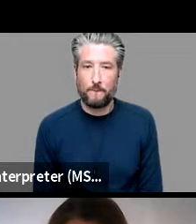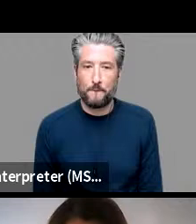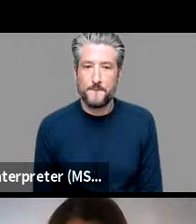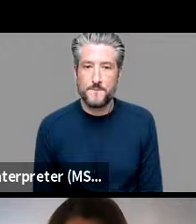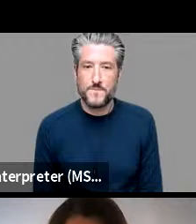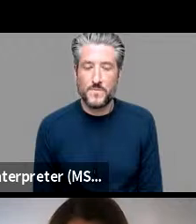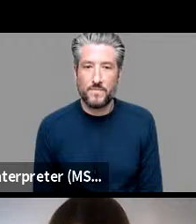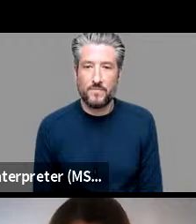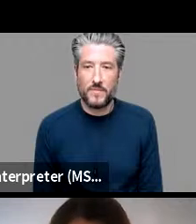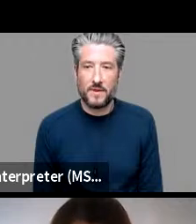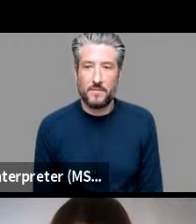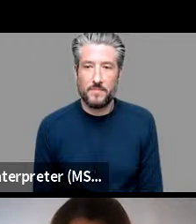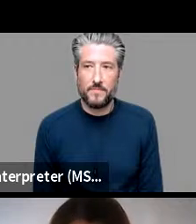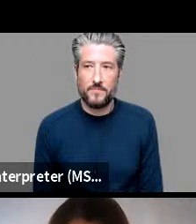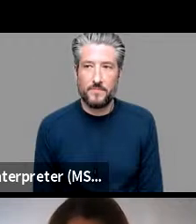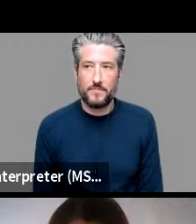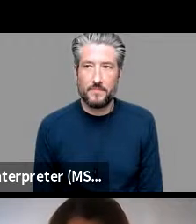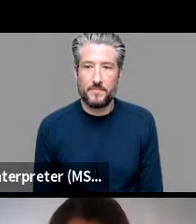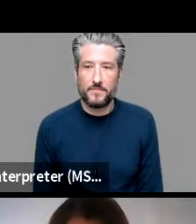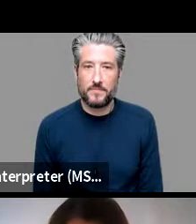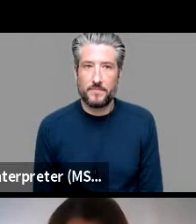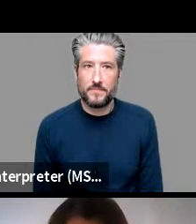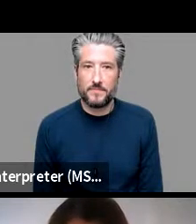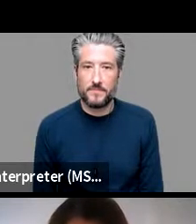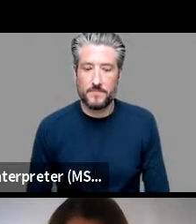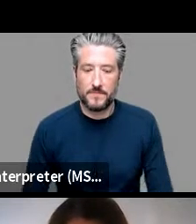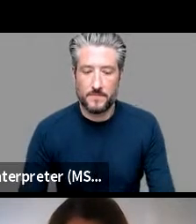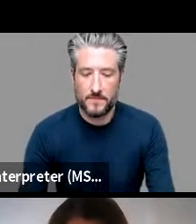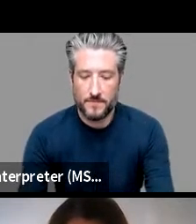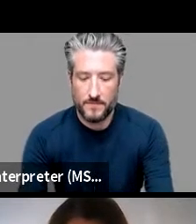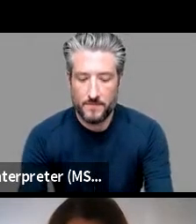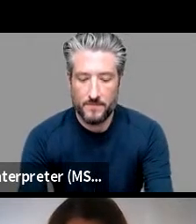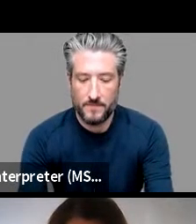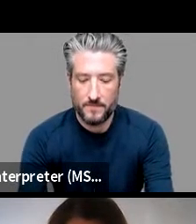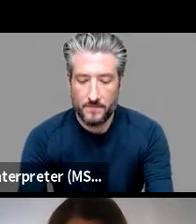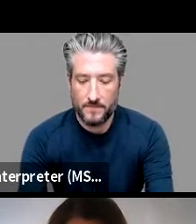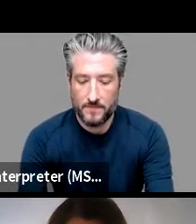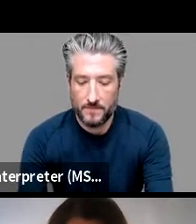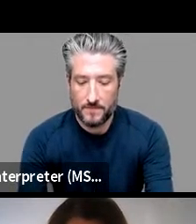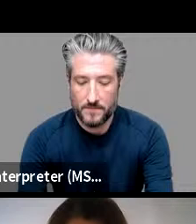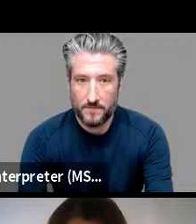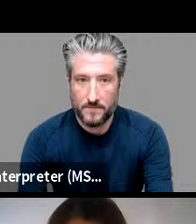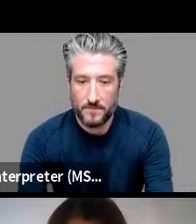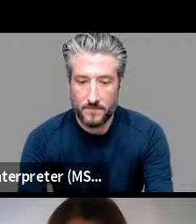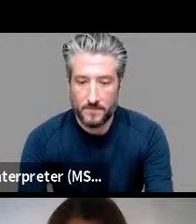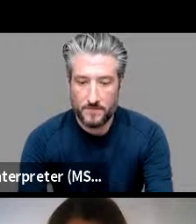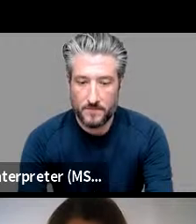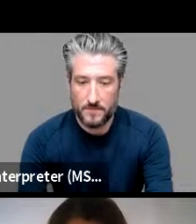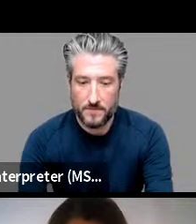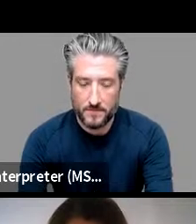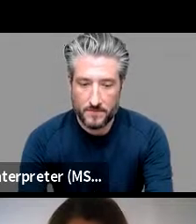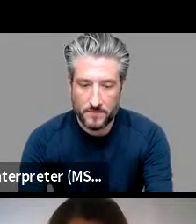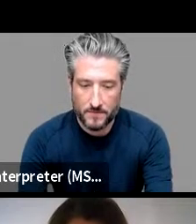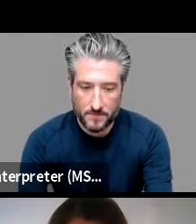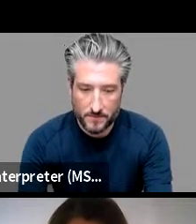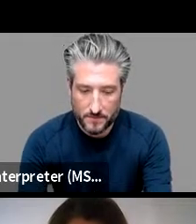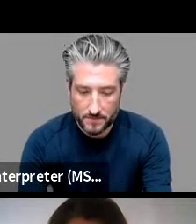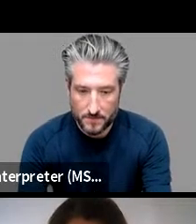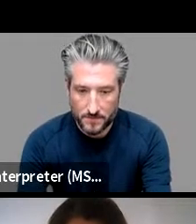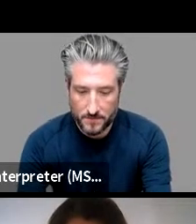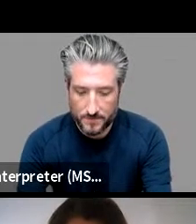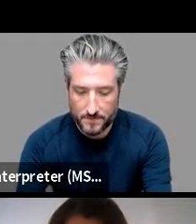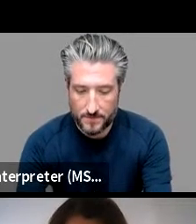captioning and get rolling and if they come in we can activate them she's she's on her way she just sent an email